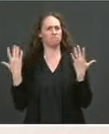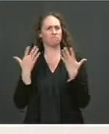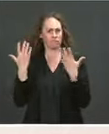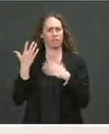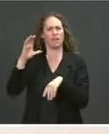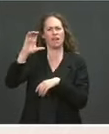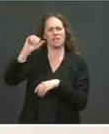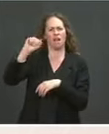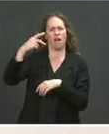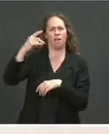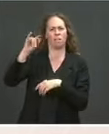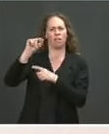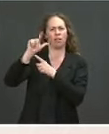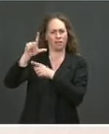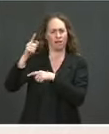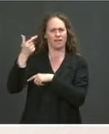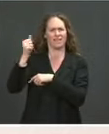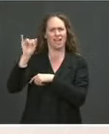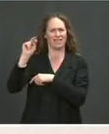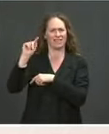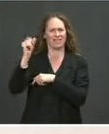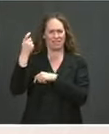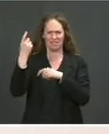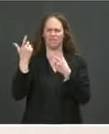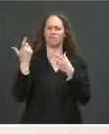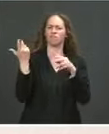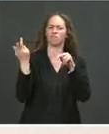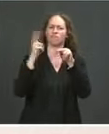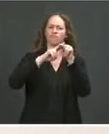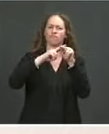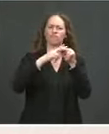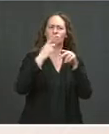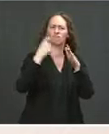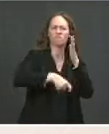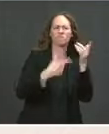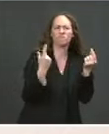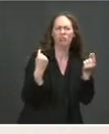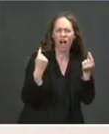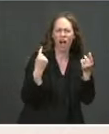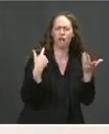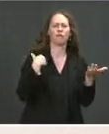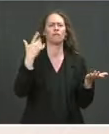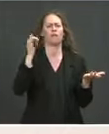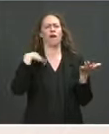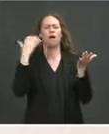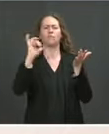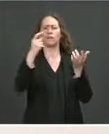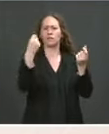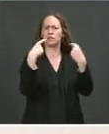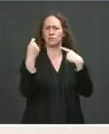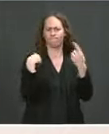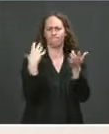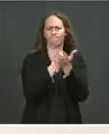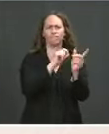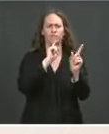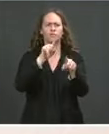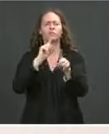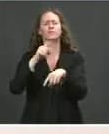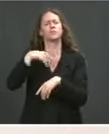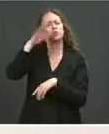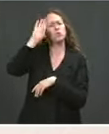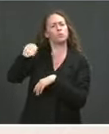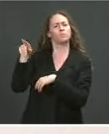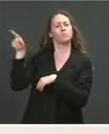And we'll provide just a little bit of context and I'm happy to take a couple of questions. So, as you know, and as Jen has spoken about, the President